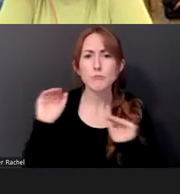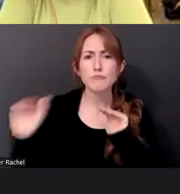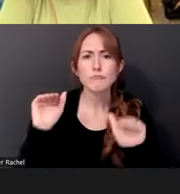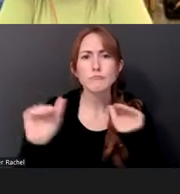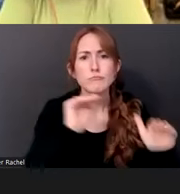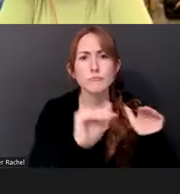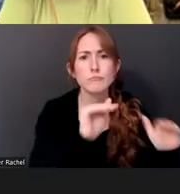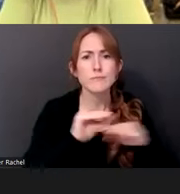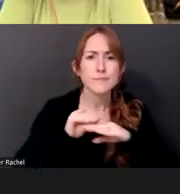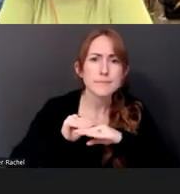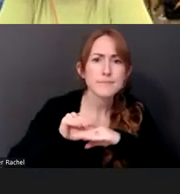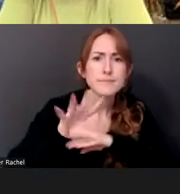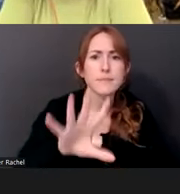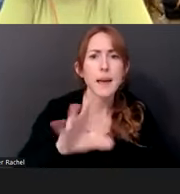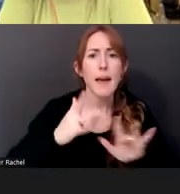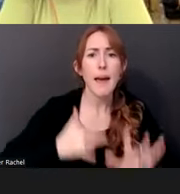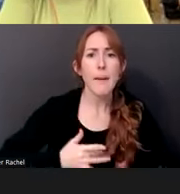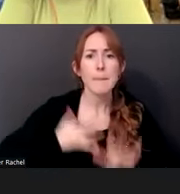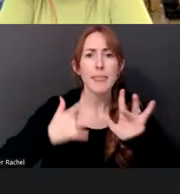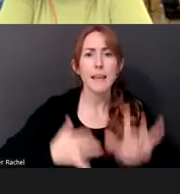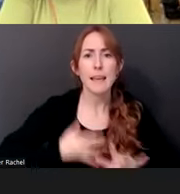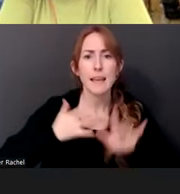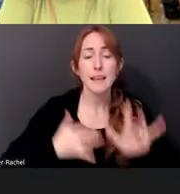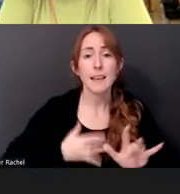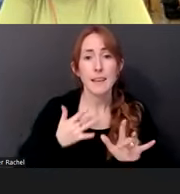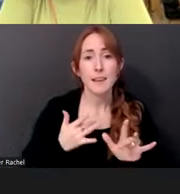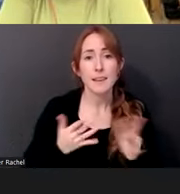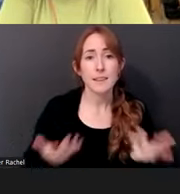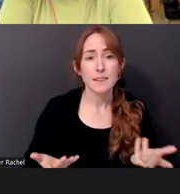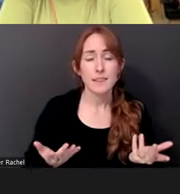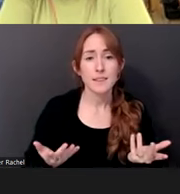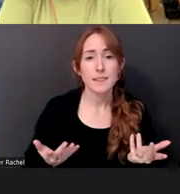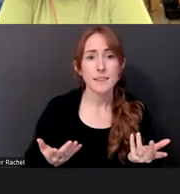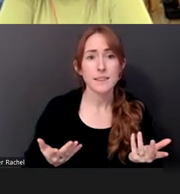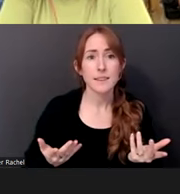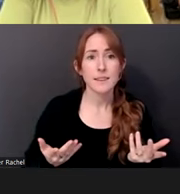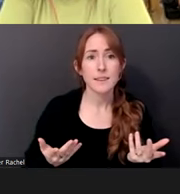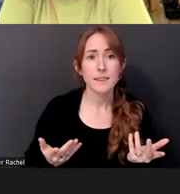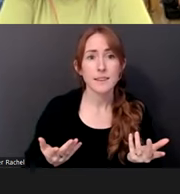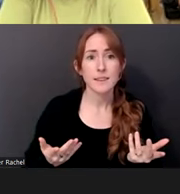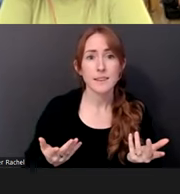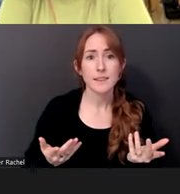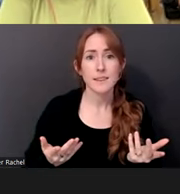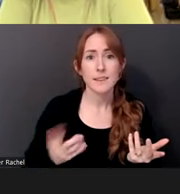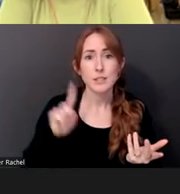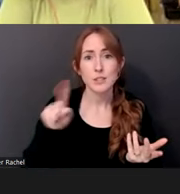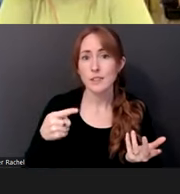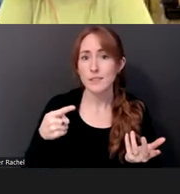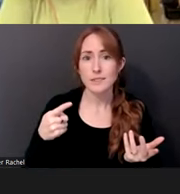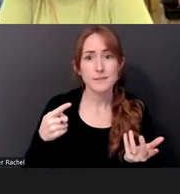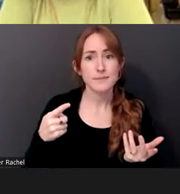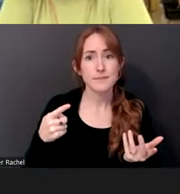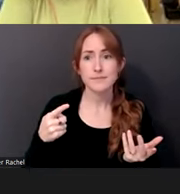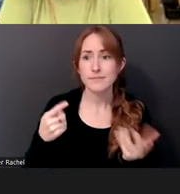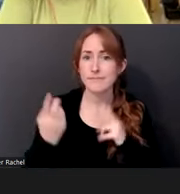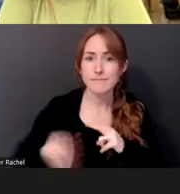um, our stories falling into the usual pattern of just, you know, upright, upregulating those who watch them and,